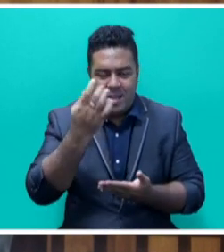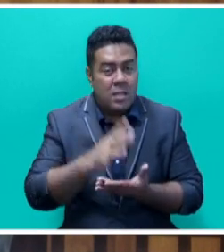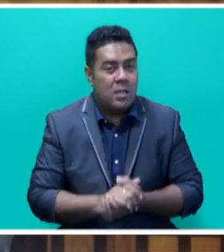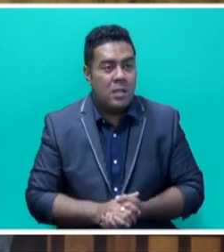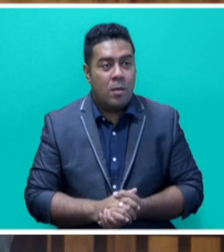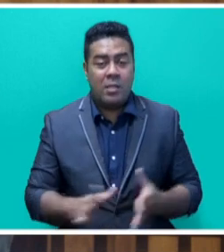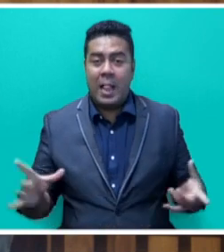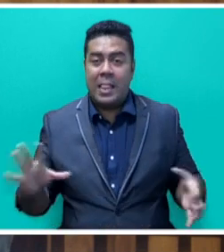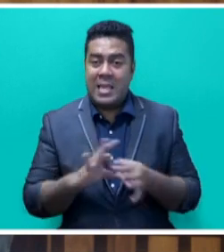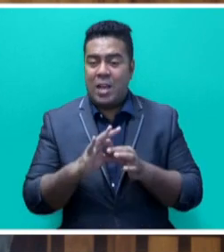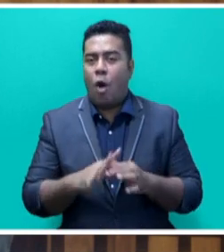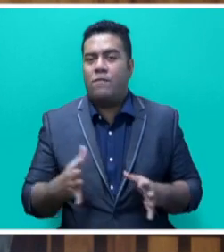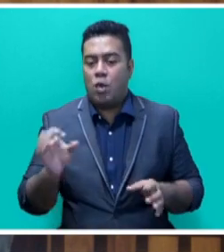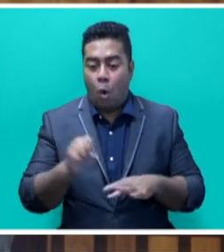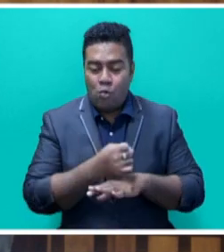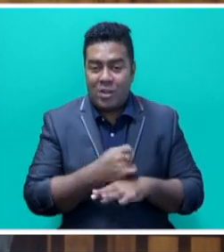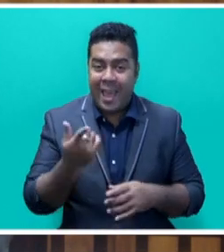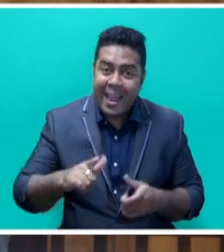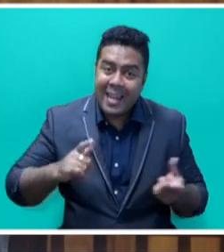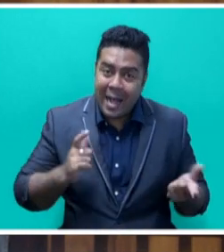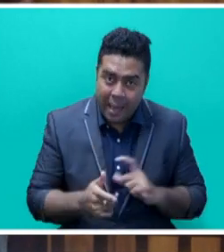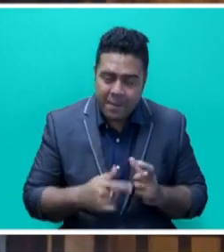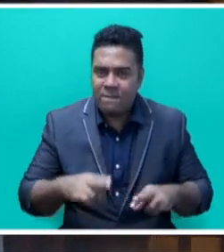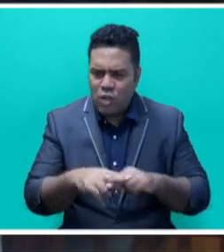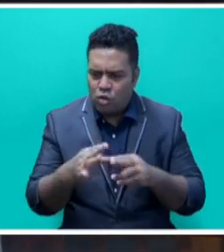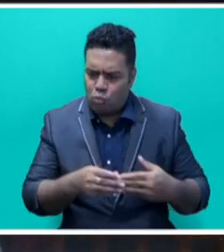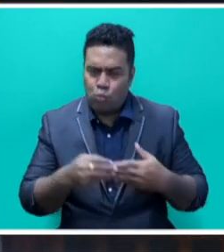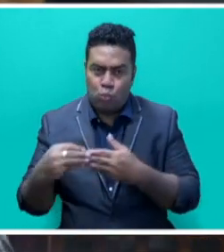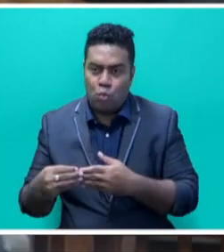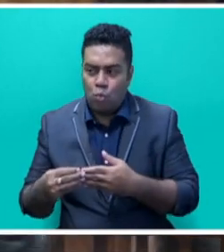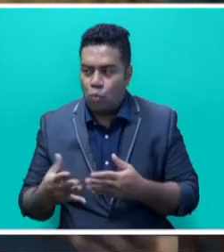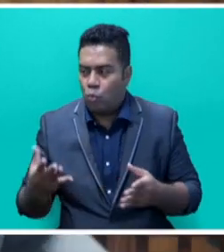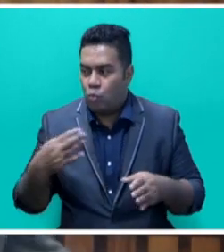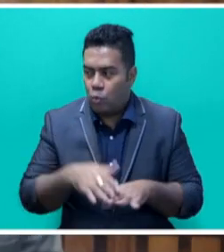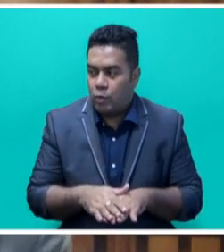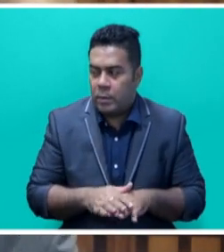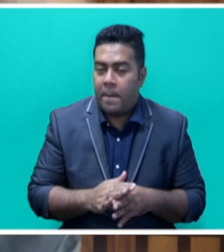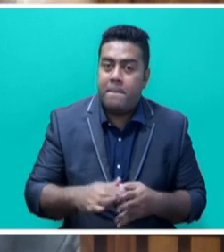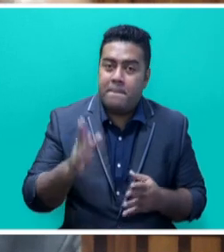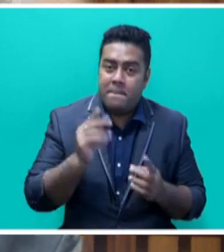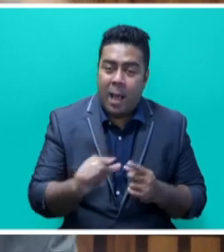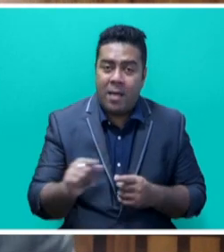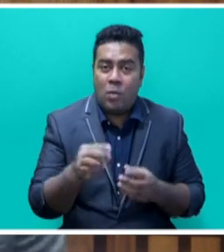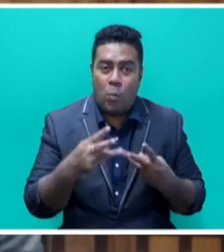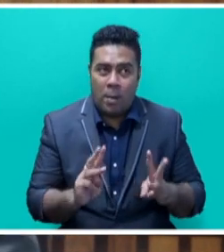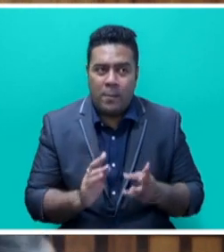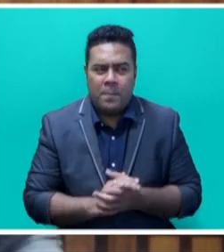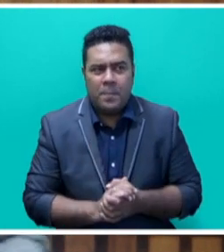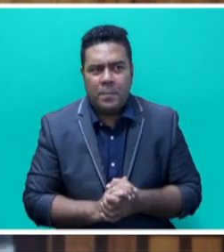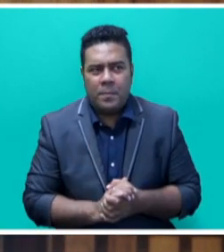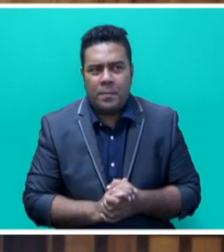linkages between the ocean and climate, Fiji created and led the initiative to ingrain an ocean pathway into the UNFCCC process